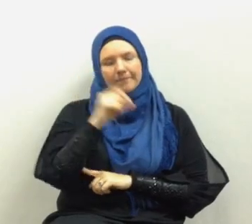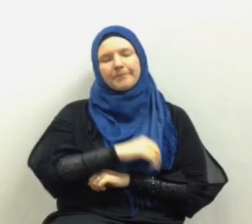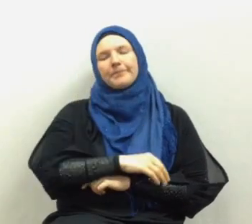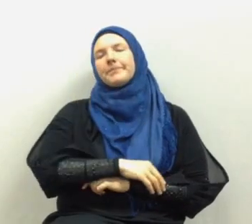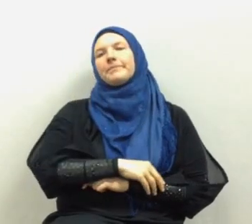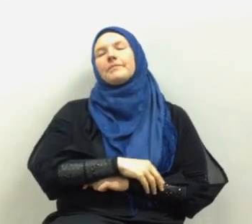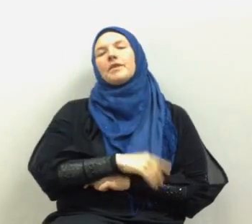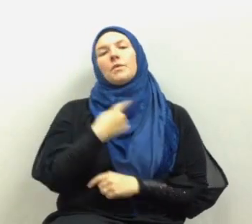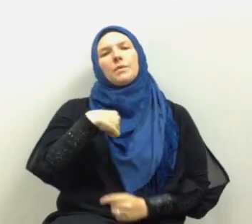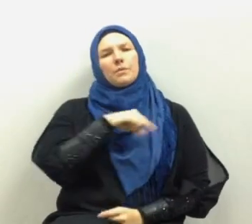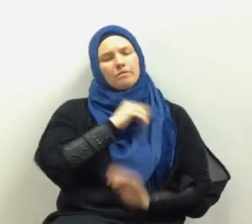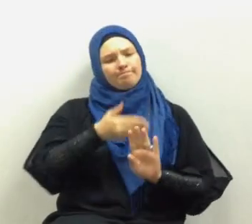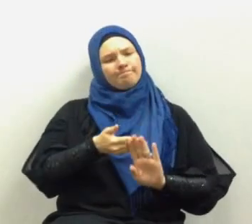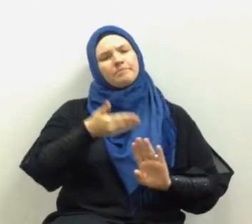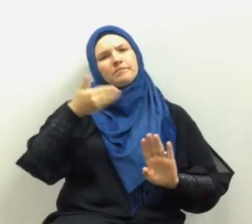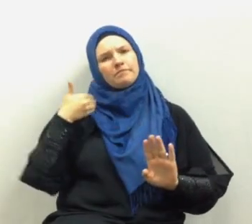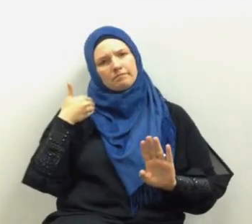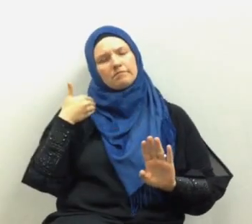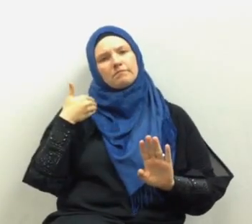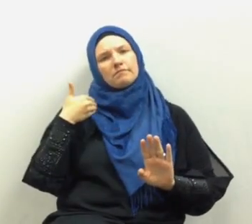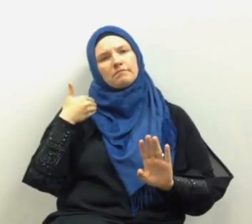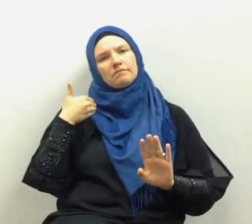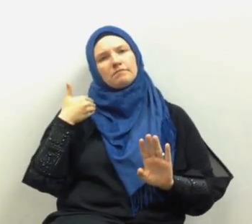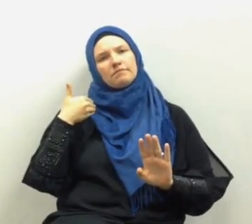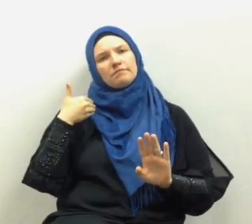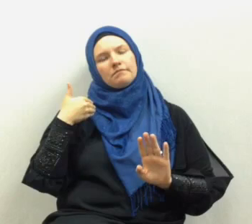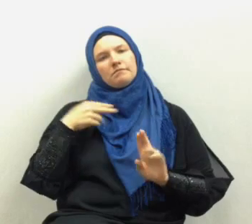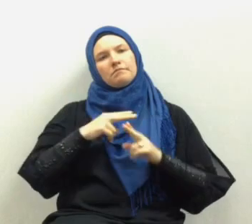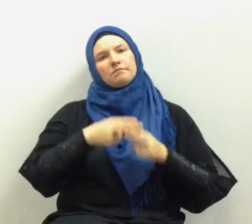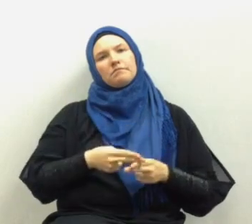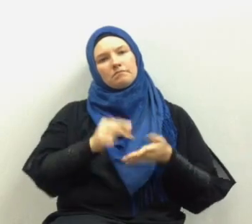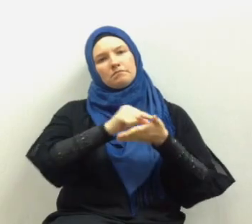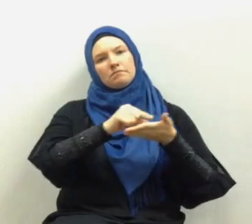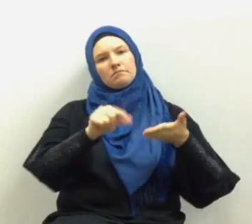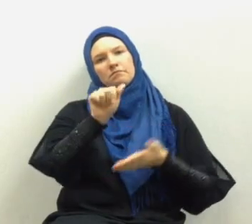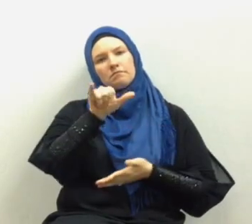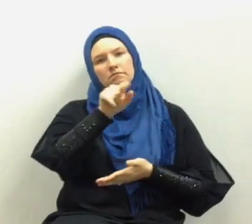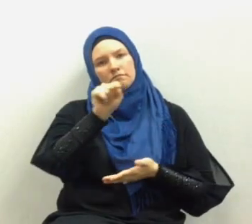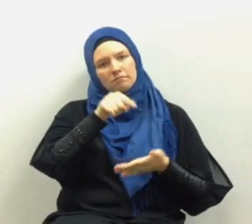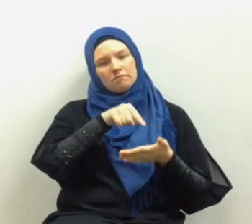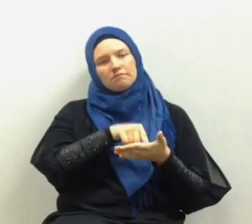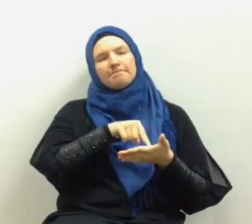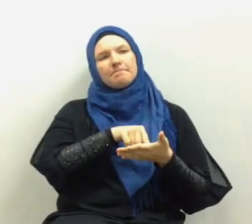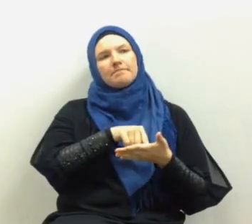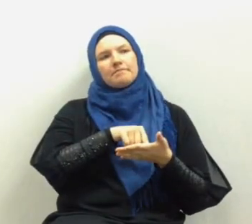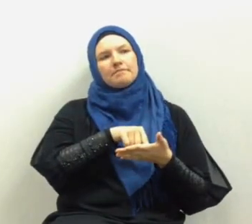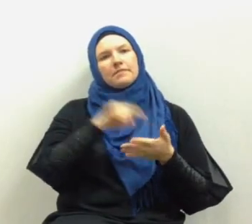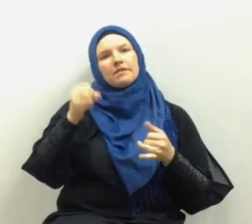We previously mentioned the ayah that constitutes